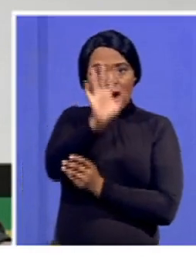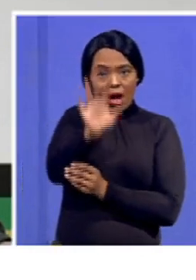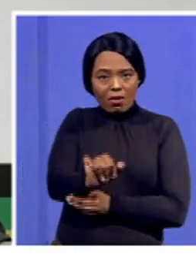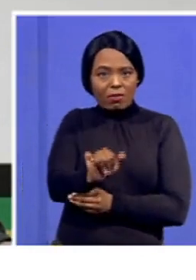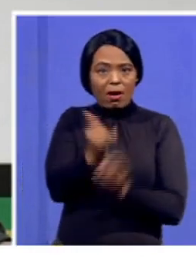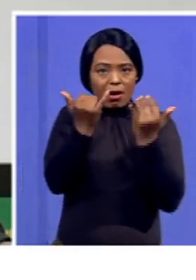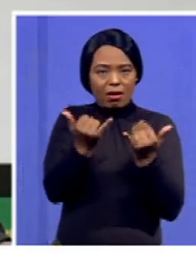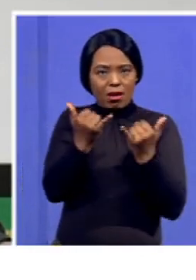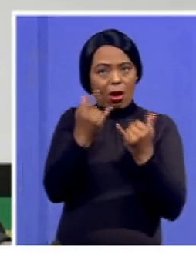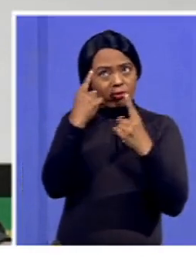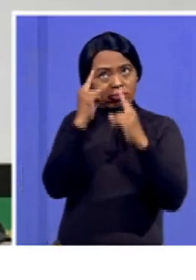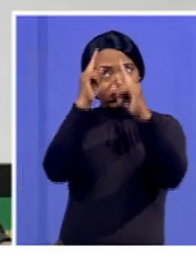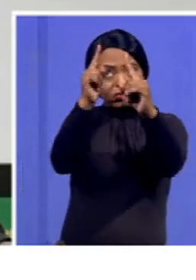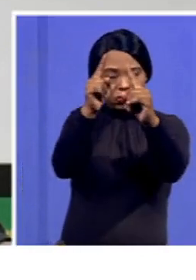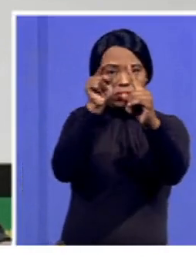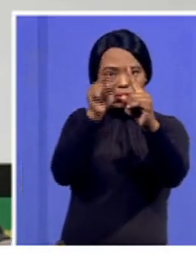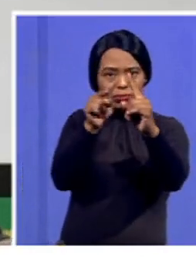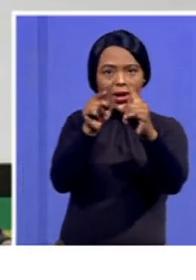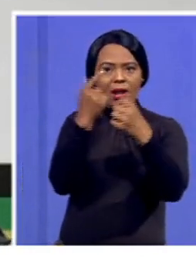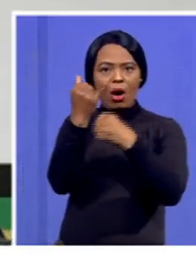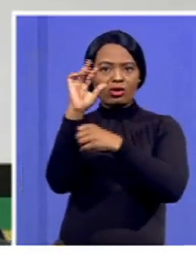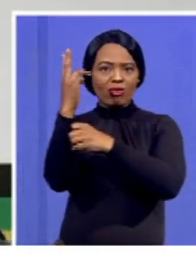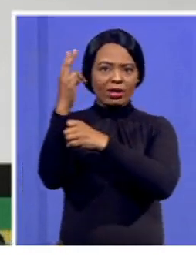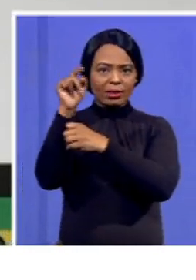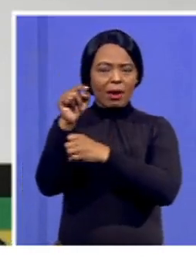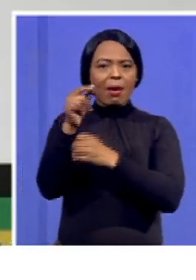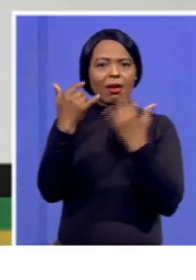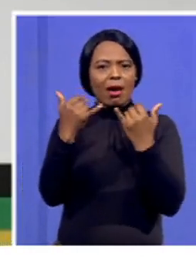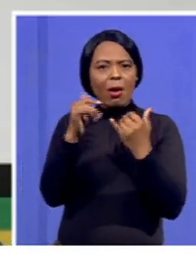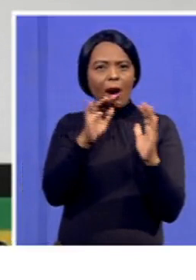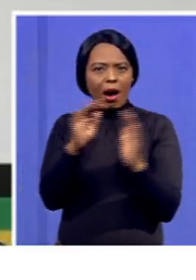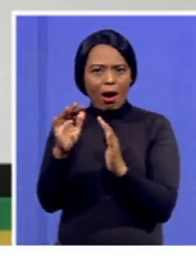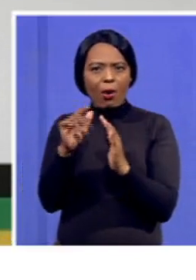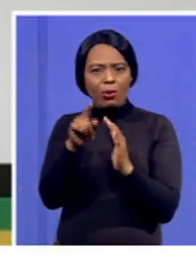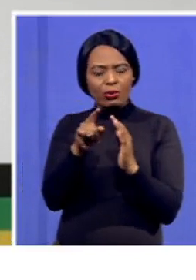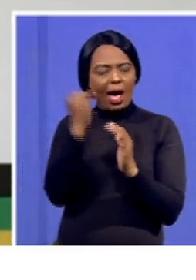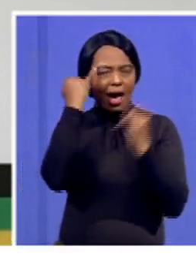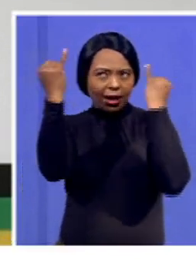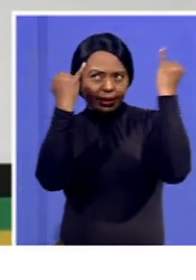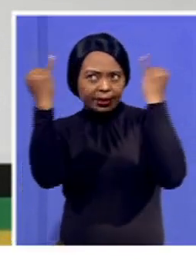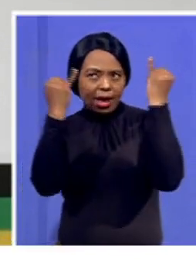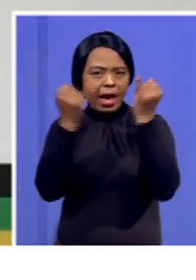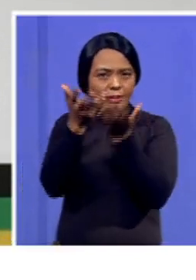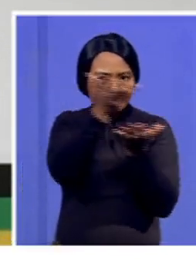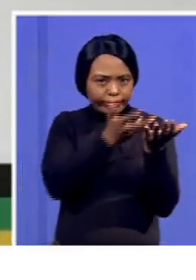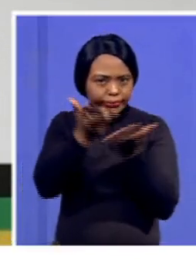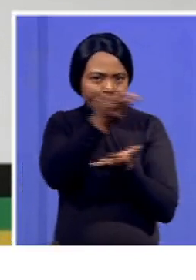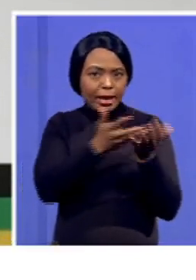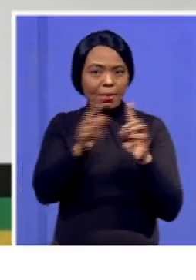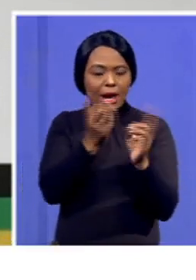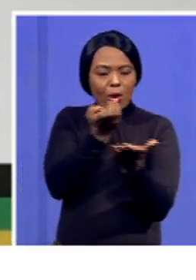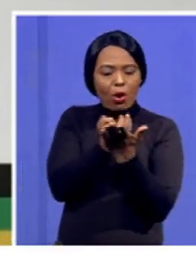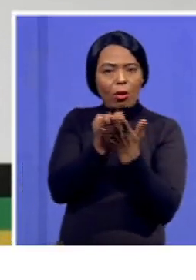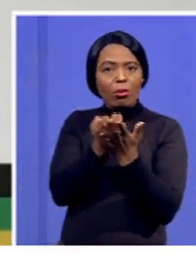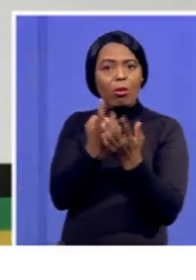of Spectrum, which compared to Agota, will go into detail on those areas as it does the battle of ideas and all that. But from an economic point of view,